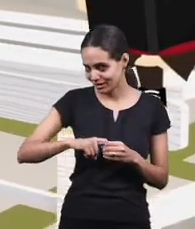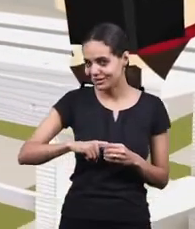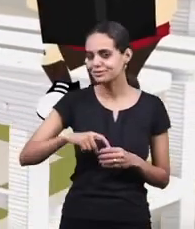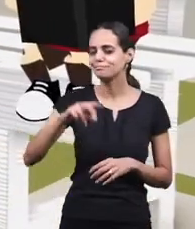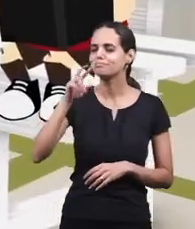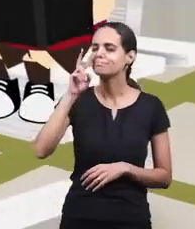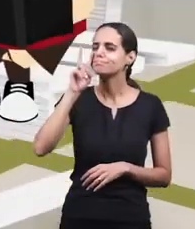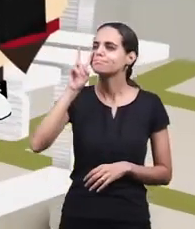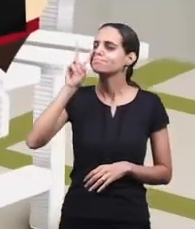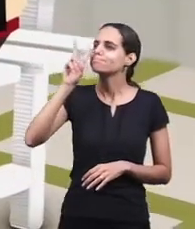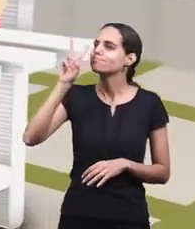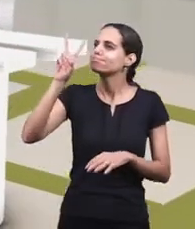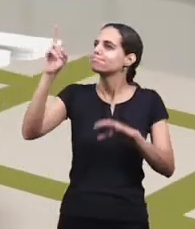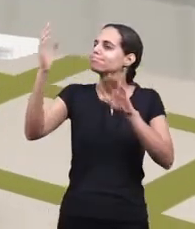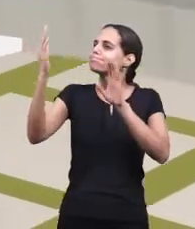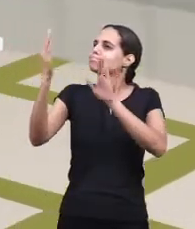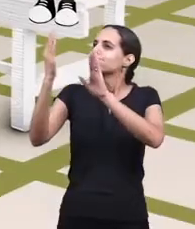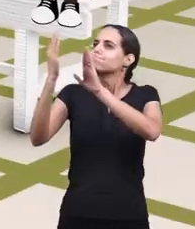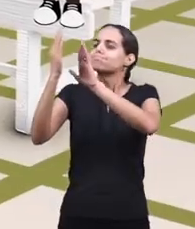the until the end